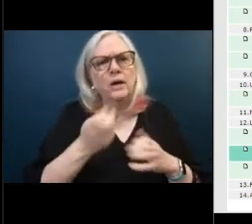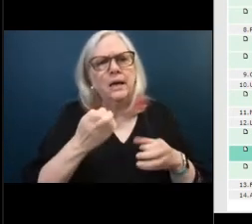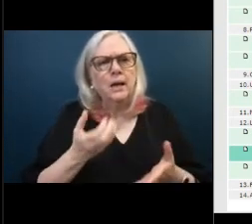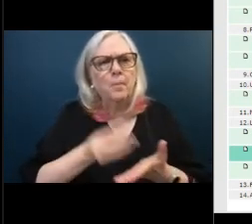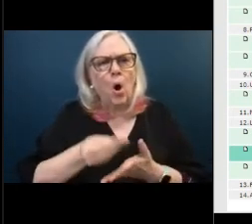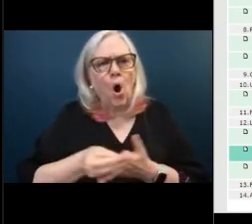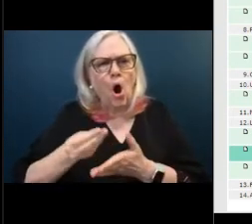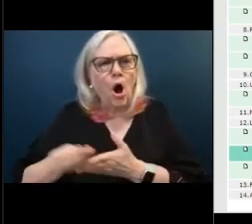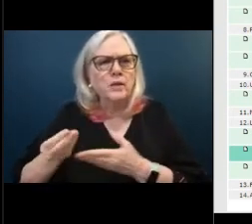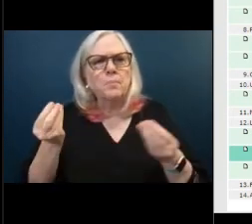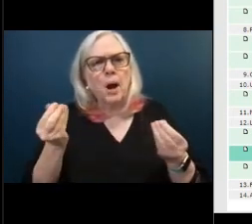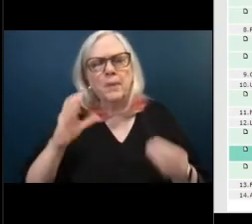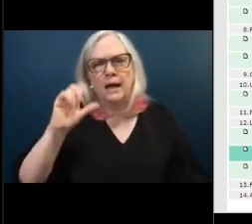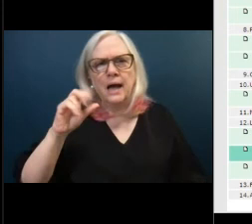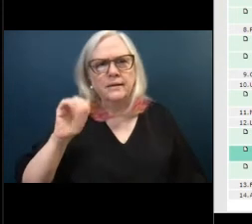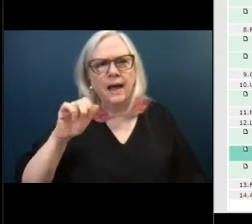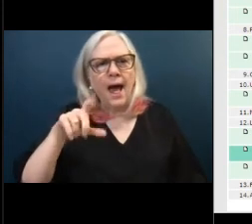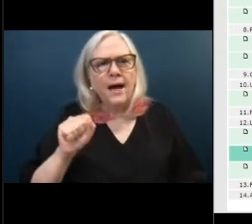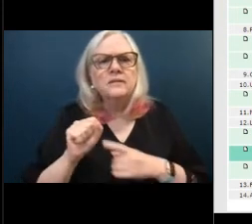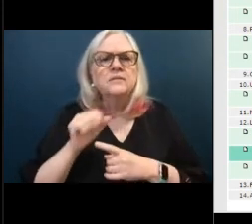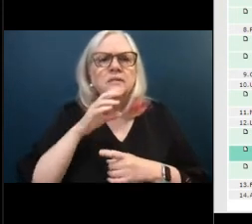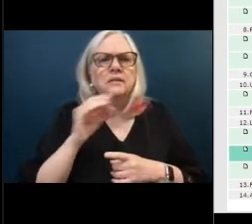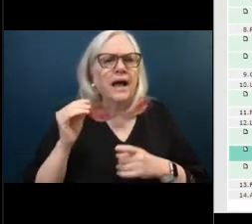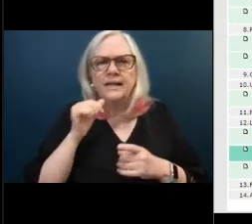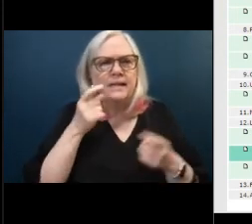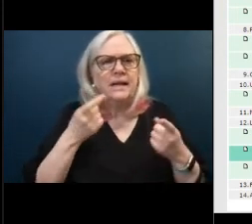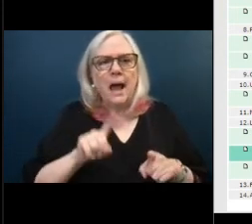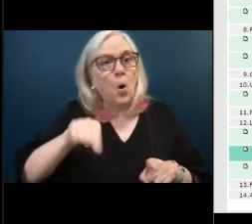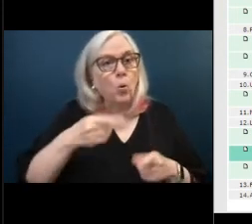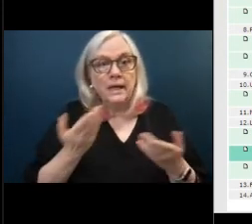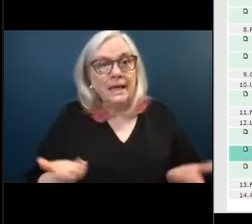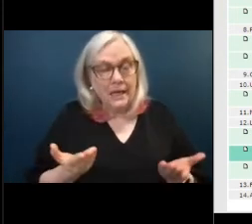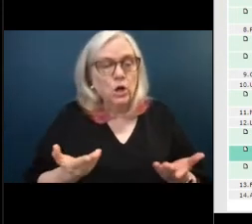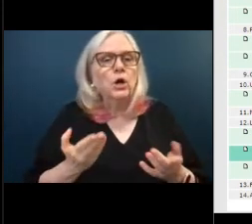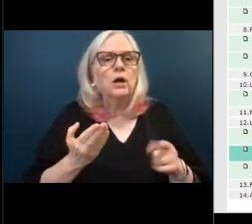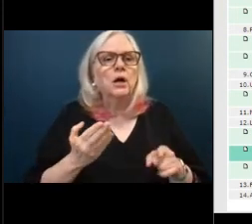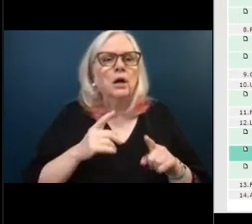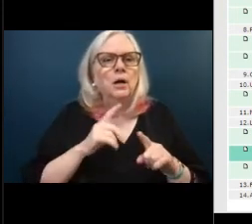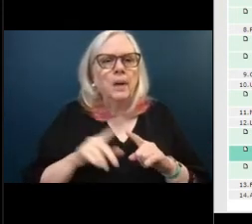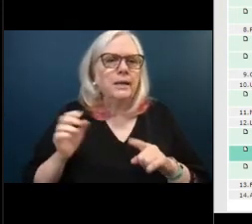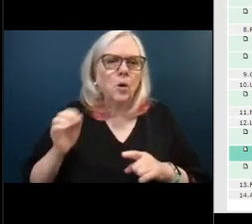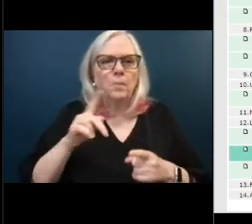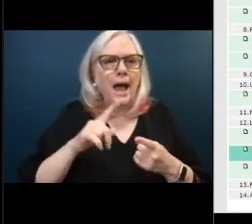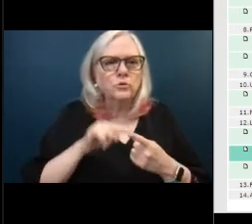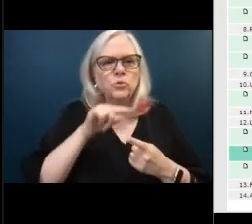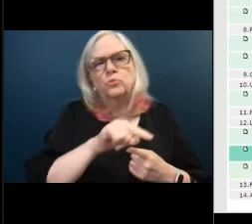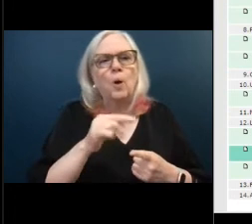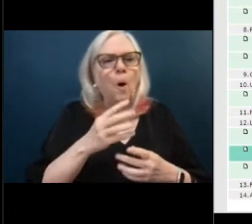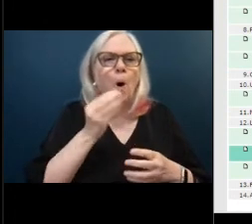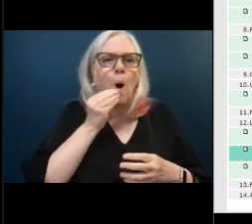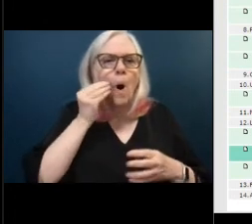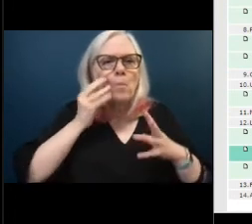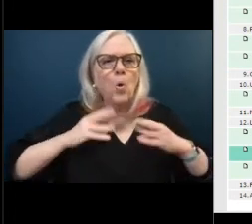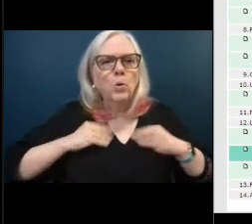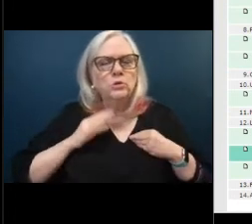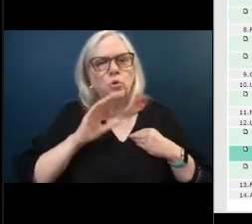and it didn't just happen here they also had this problem ocean ridge and then he would go back to all the homeowners and say hey your dock is